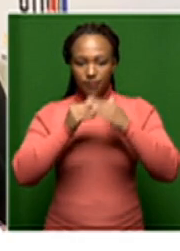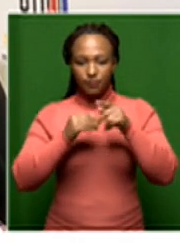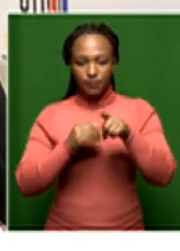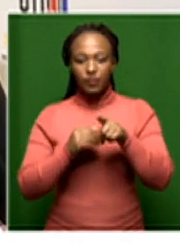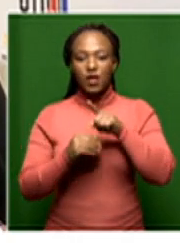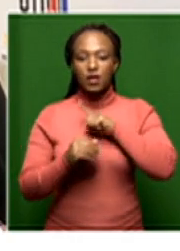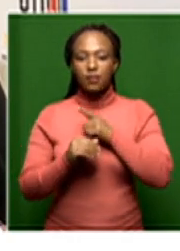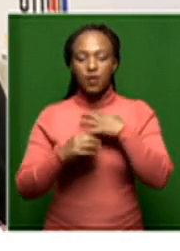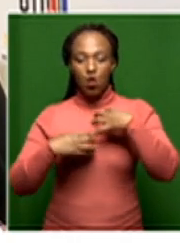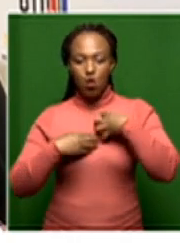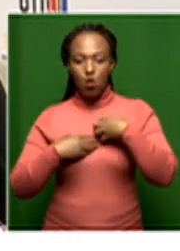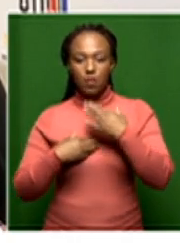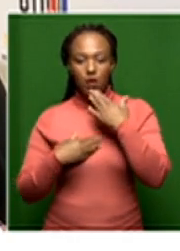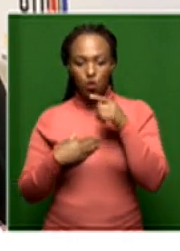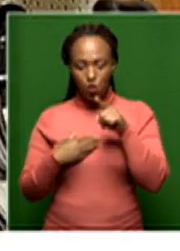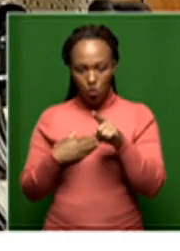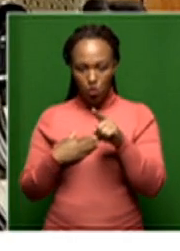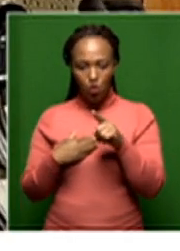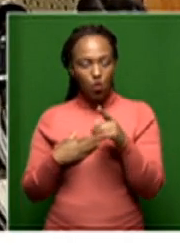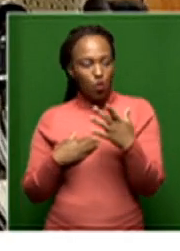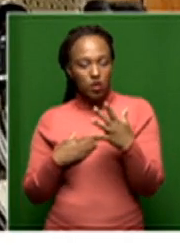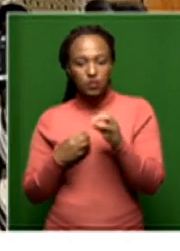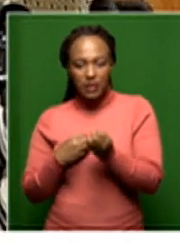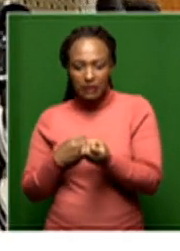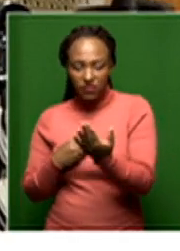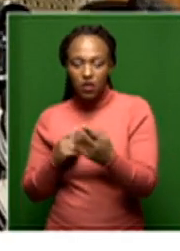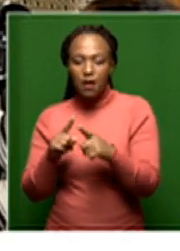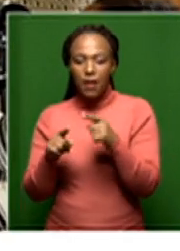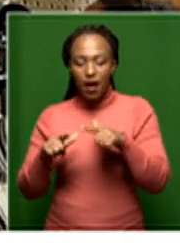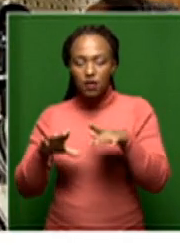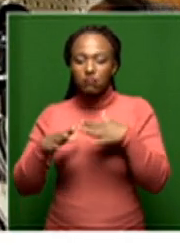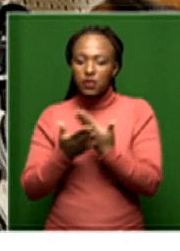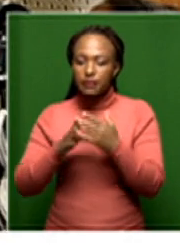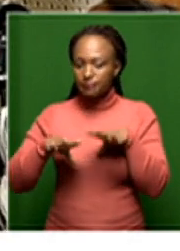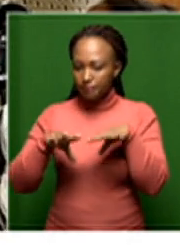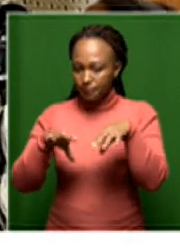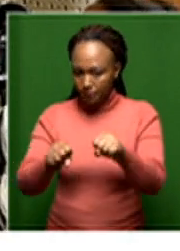of being owned and capable of being disposed can be expropriated.